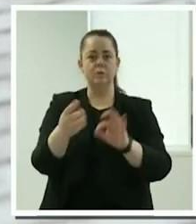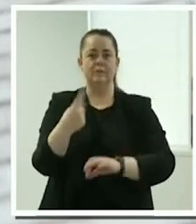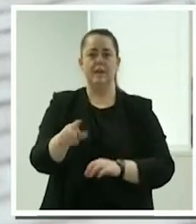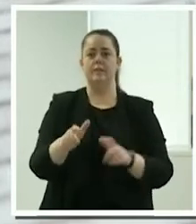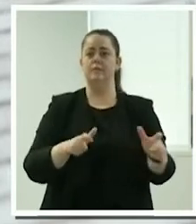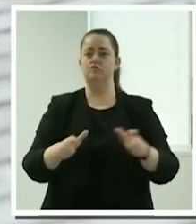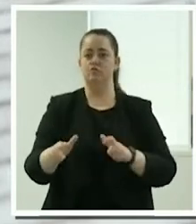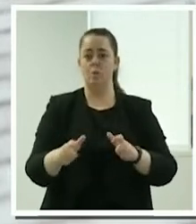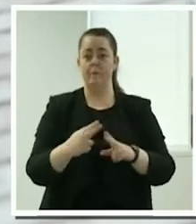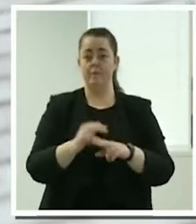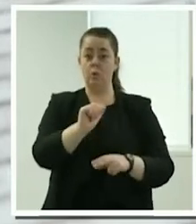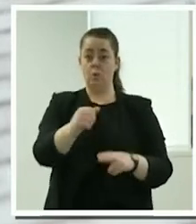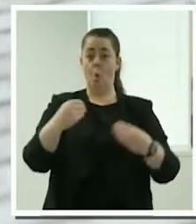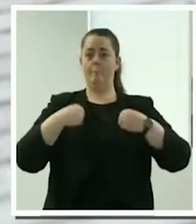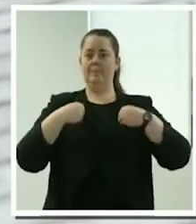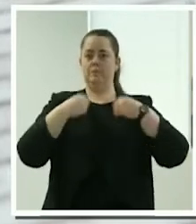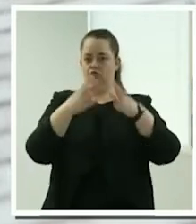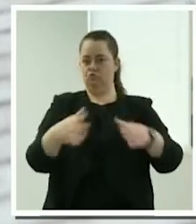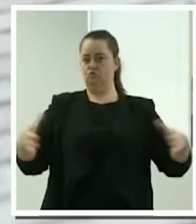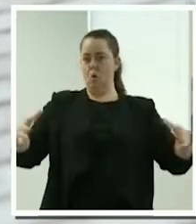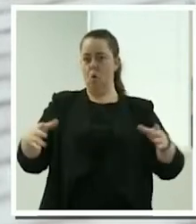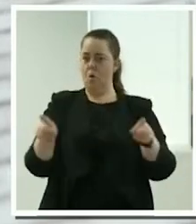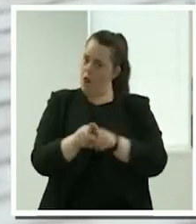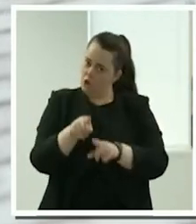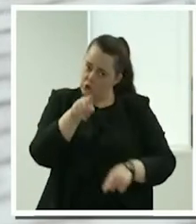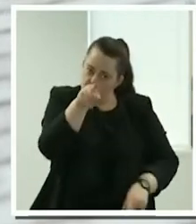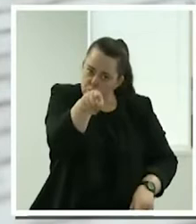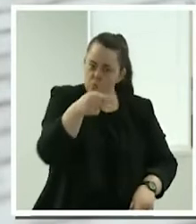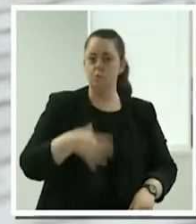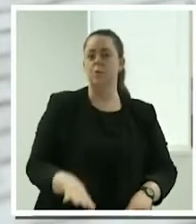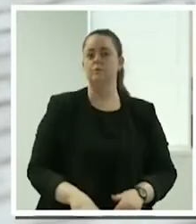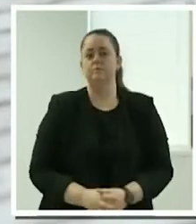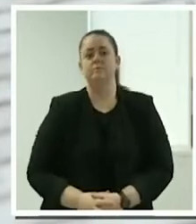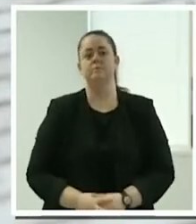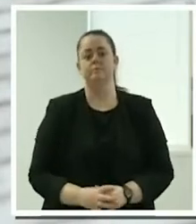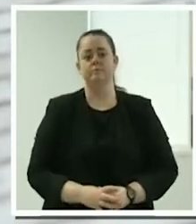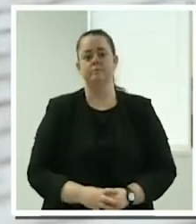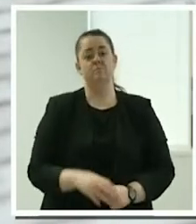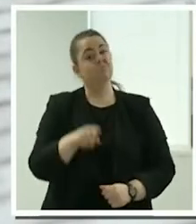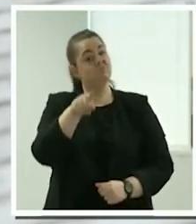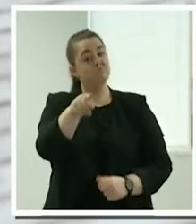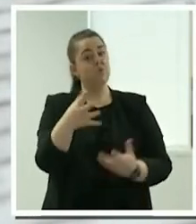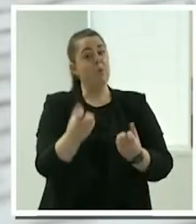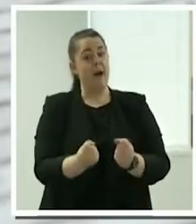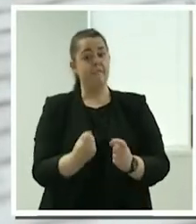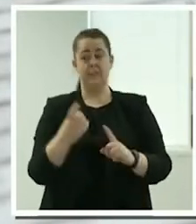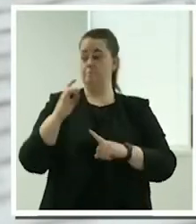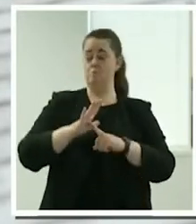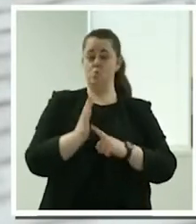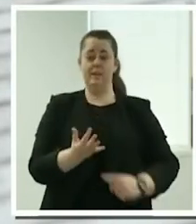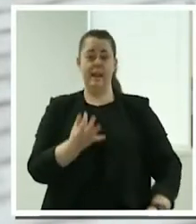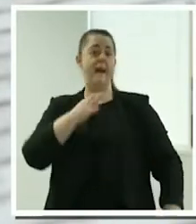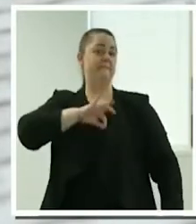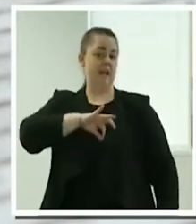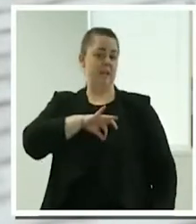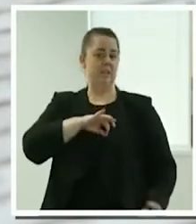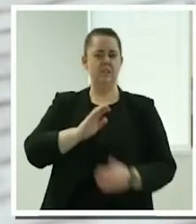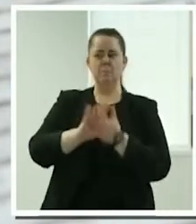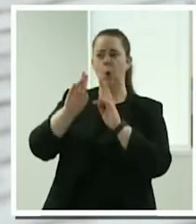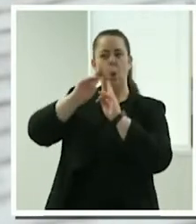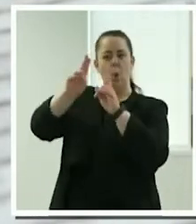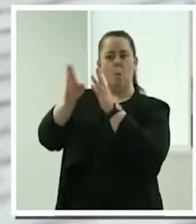and to provide the support that people need in your community. So you have some really important advantages over the traditional support models.